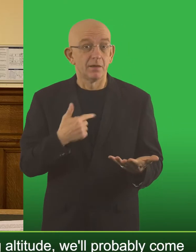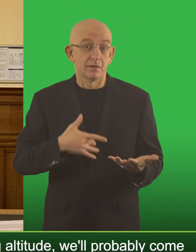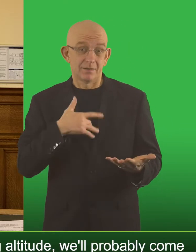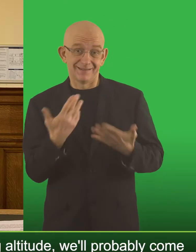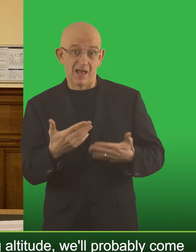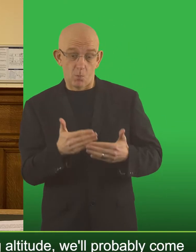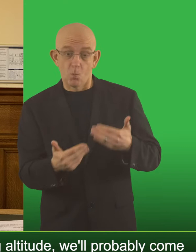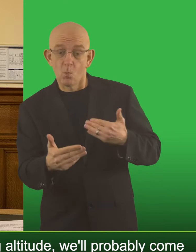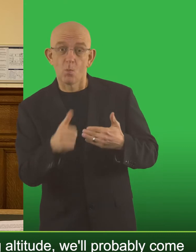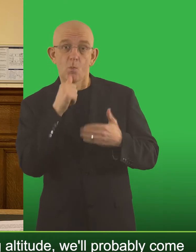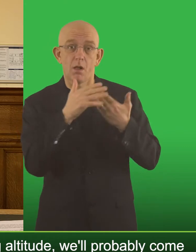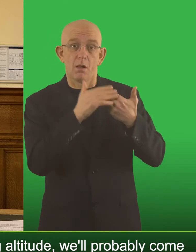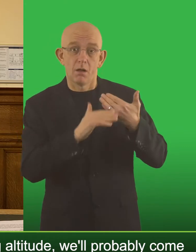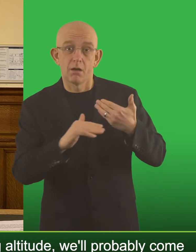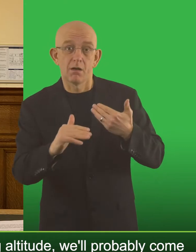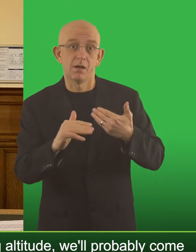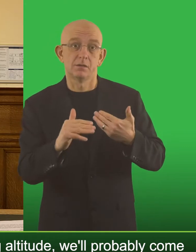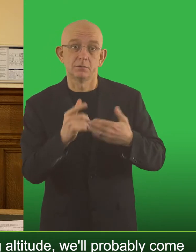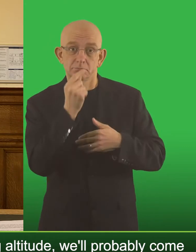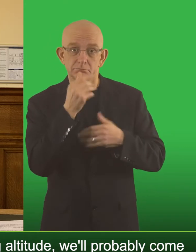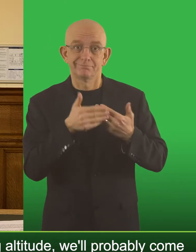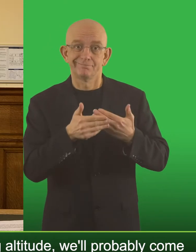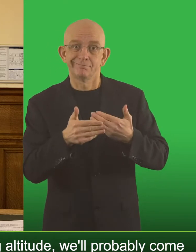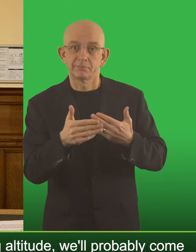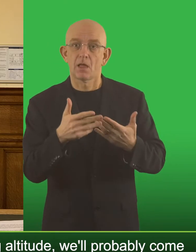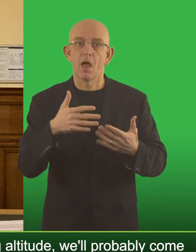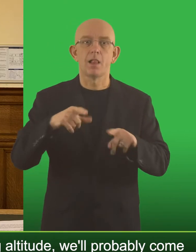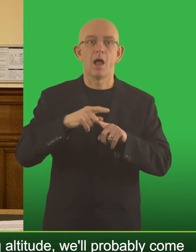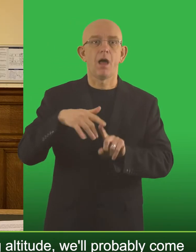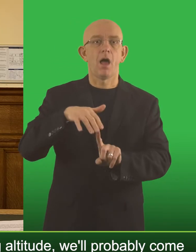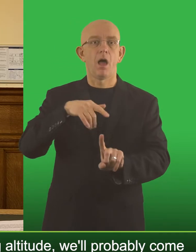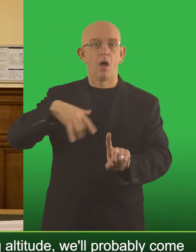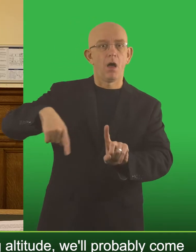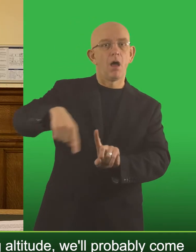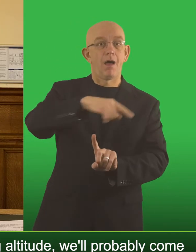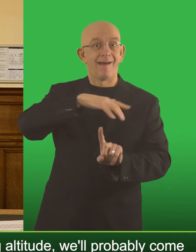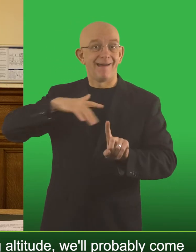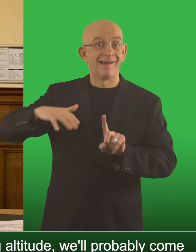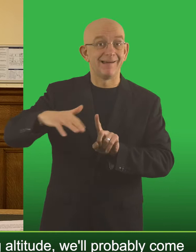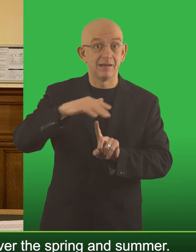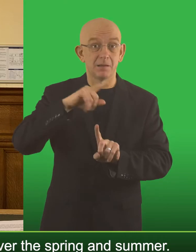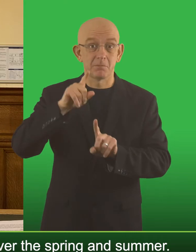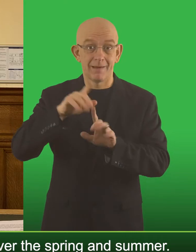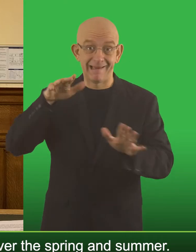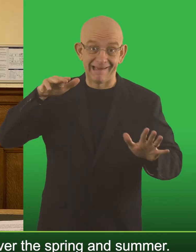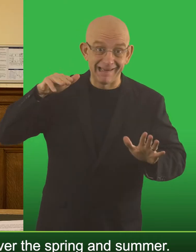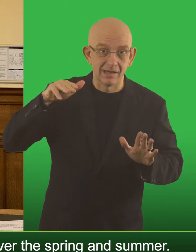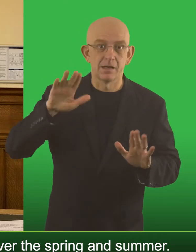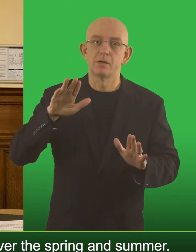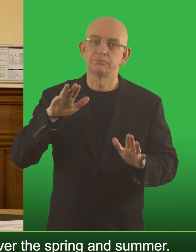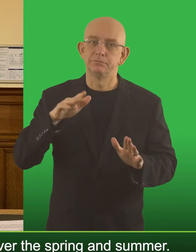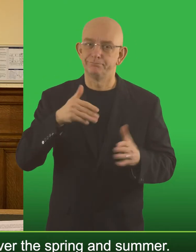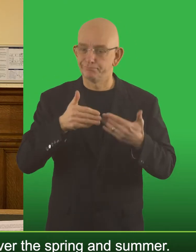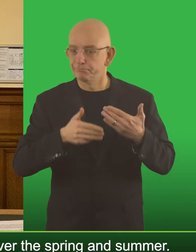I anticipate as I say we'll reach a new cruising altitude. We'll probably come down out of orbit and are somewhere in the stratosphere at the moment. I anticipate